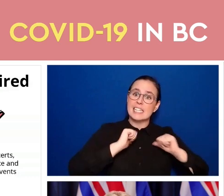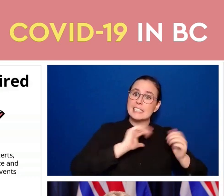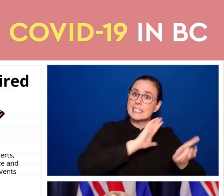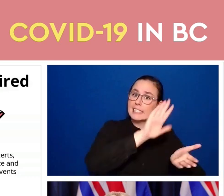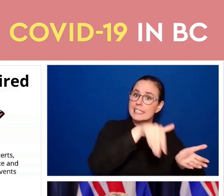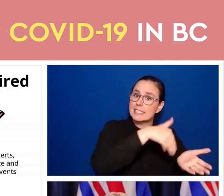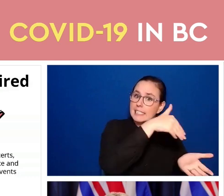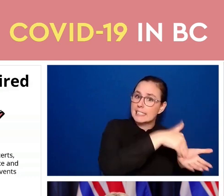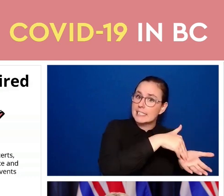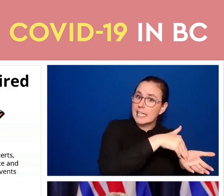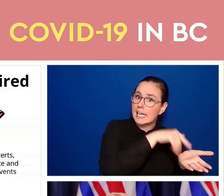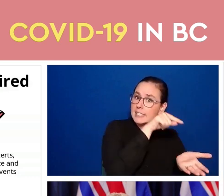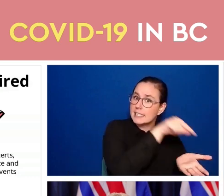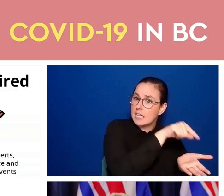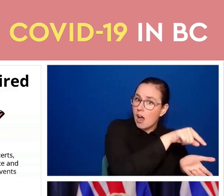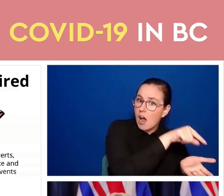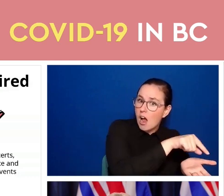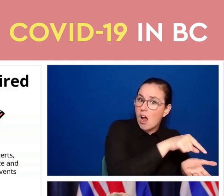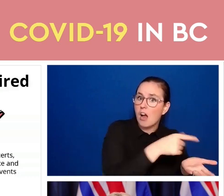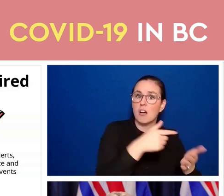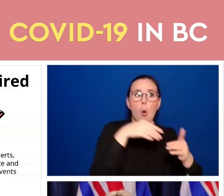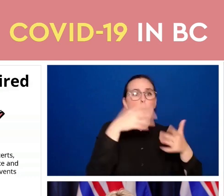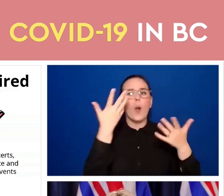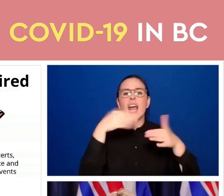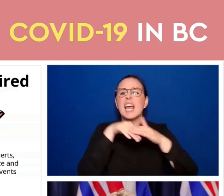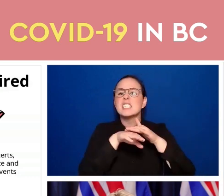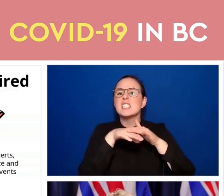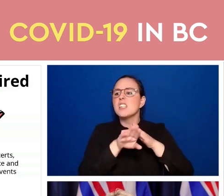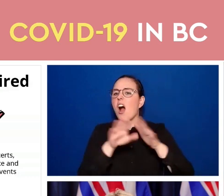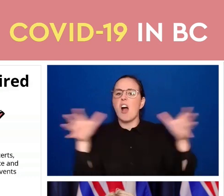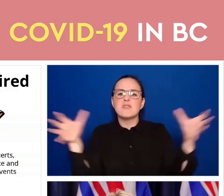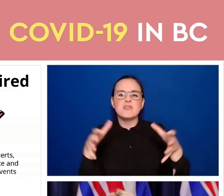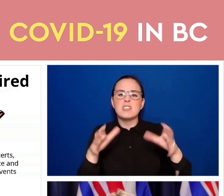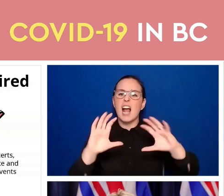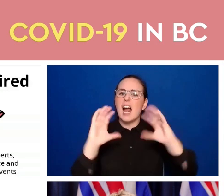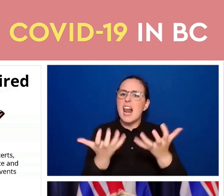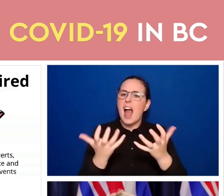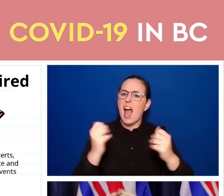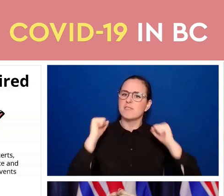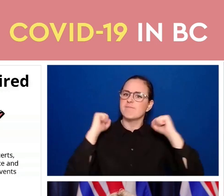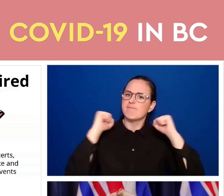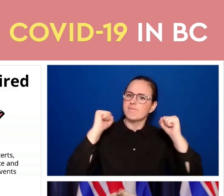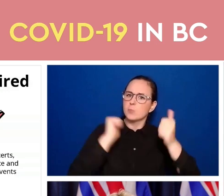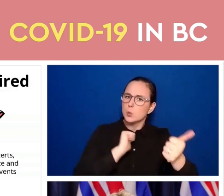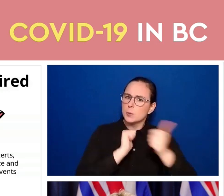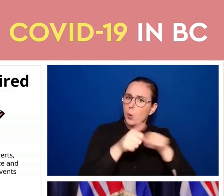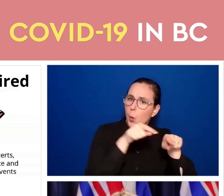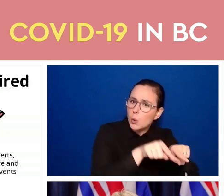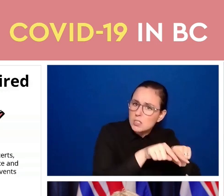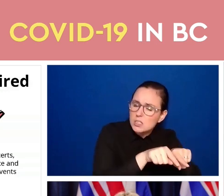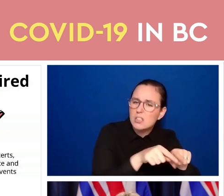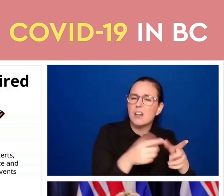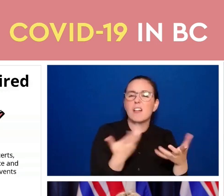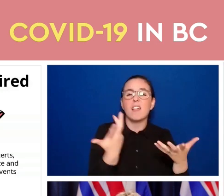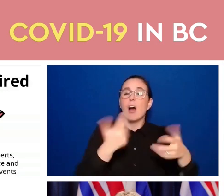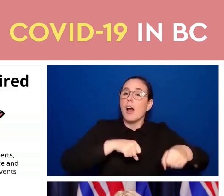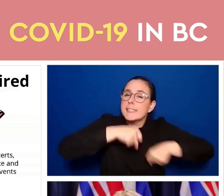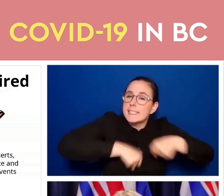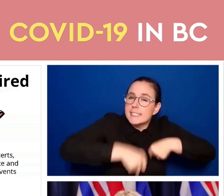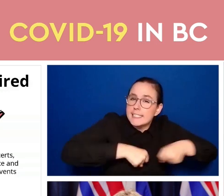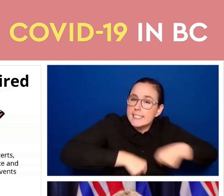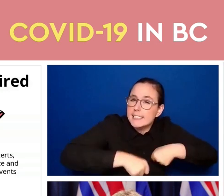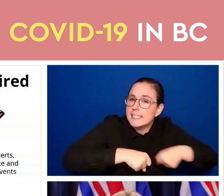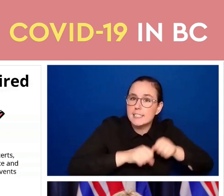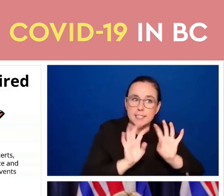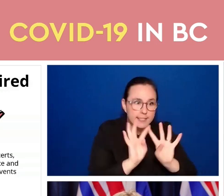classes, indoor high-intensity classes like spin classes. This will be